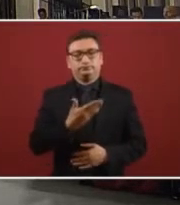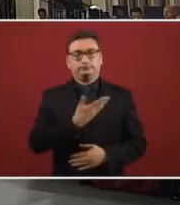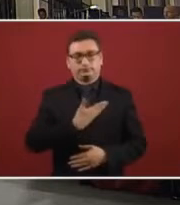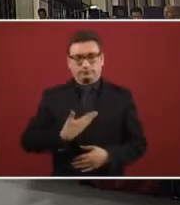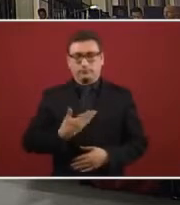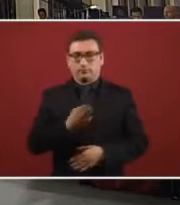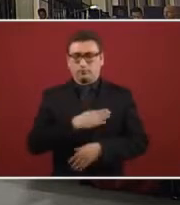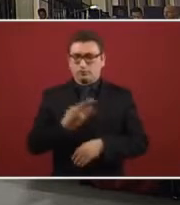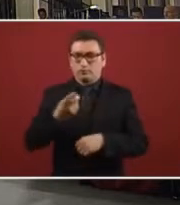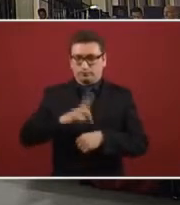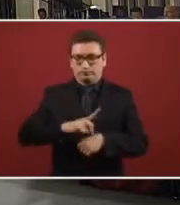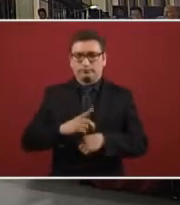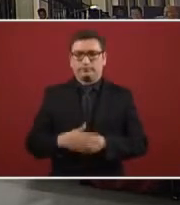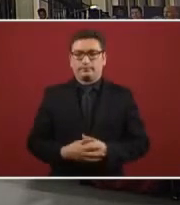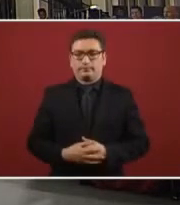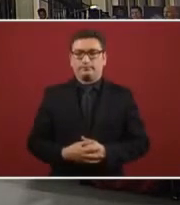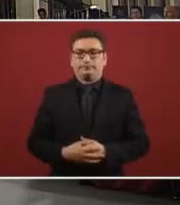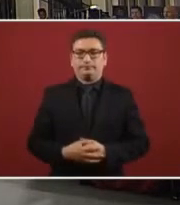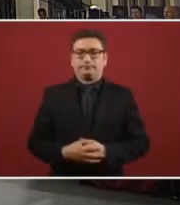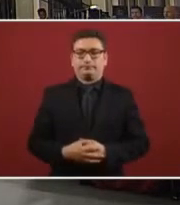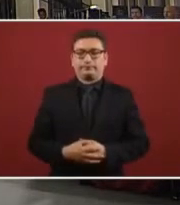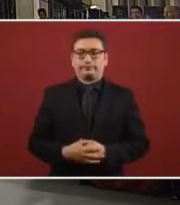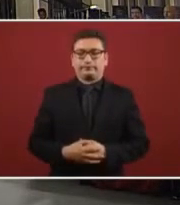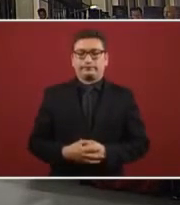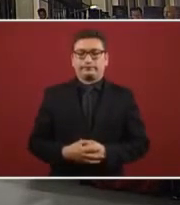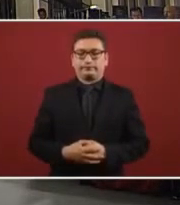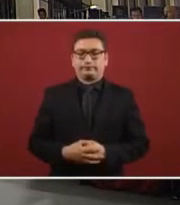so Mr. President hello good day